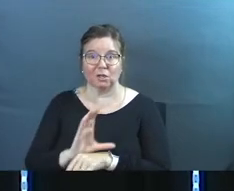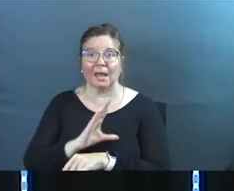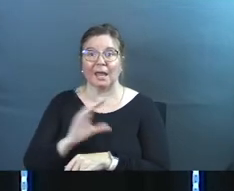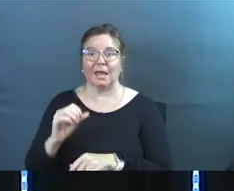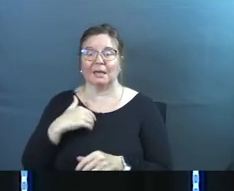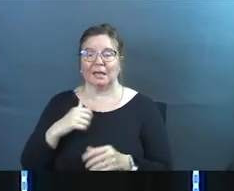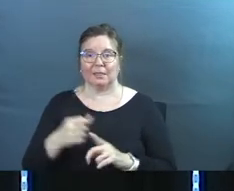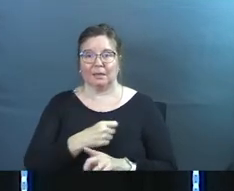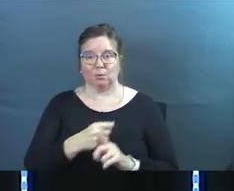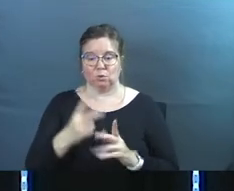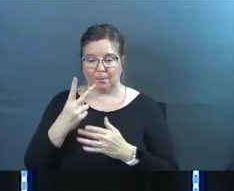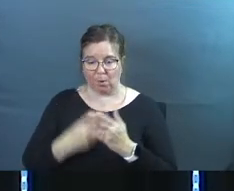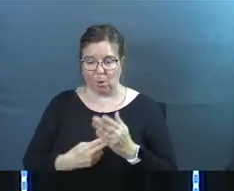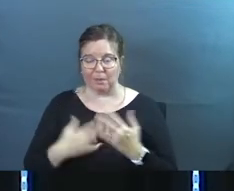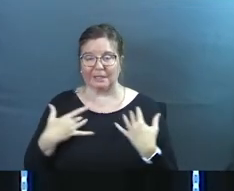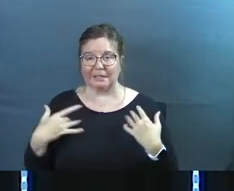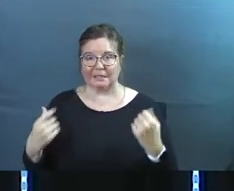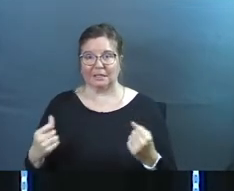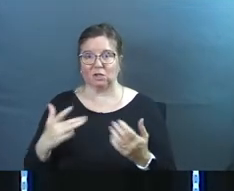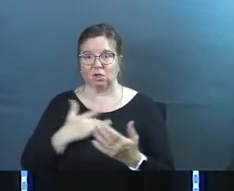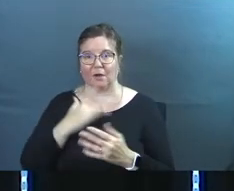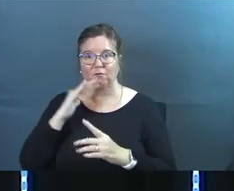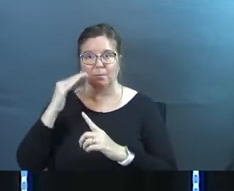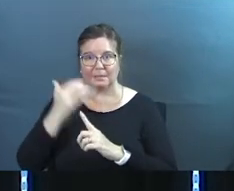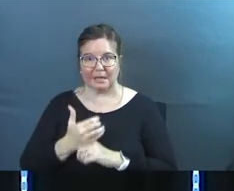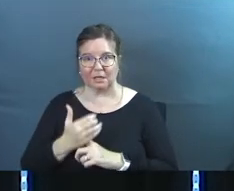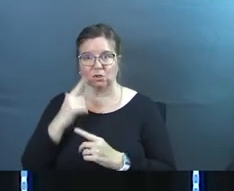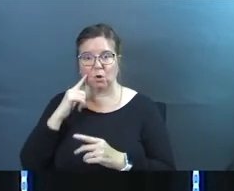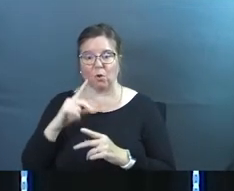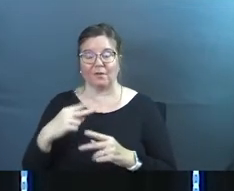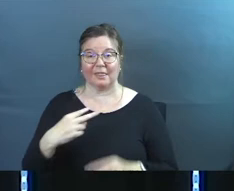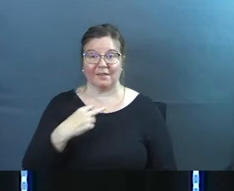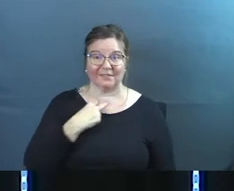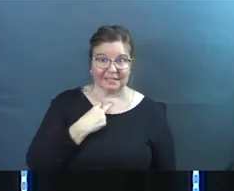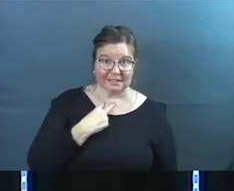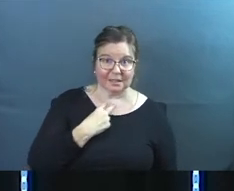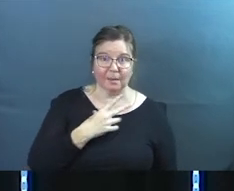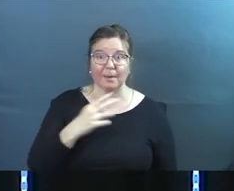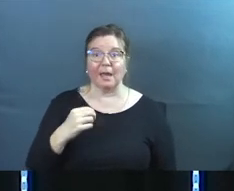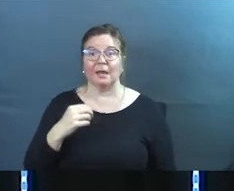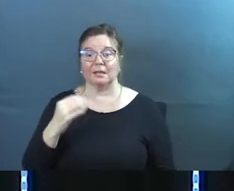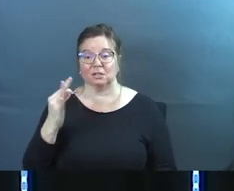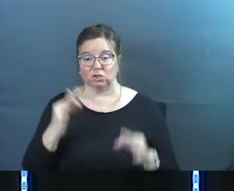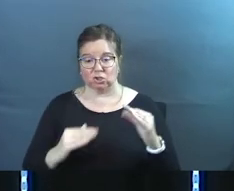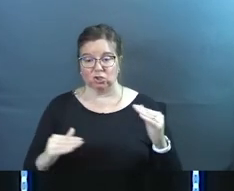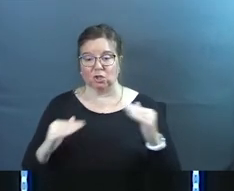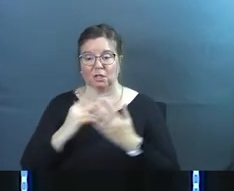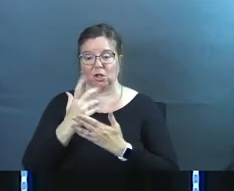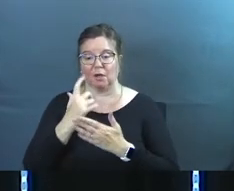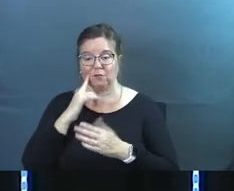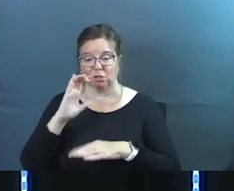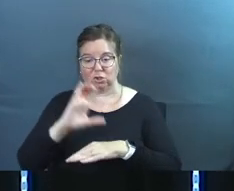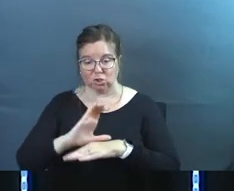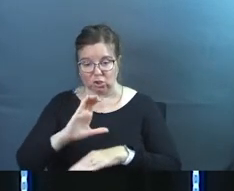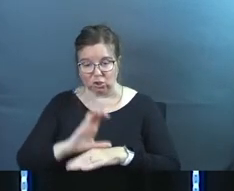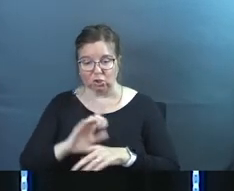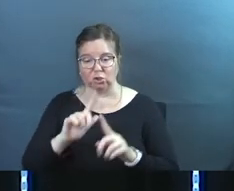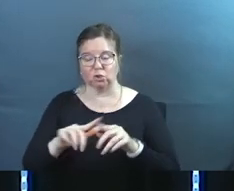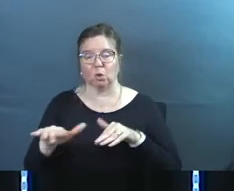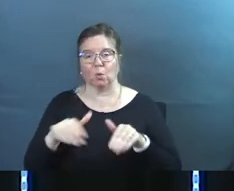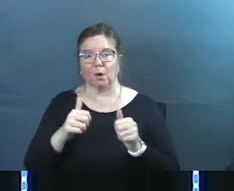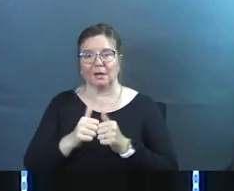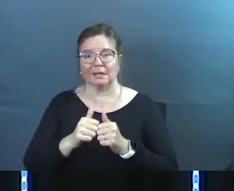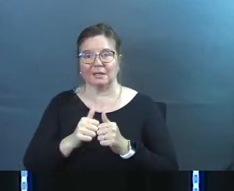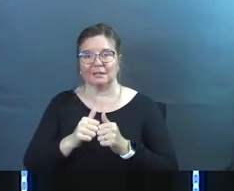and in the abuser he is healing and his heart for protection over the victim and his justice and his longing for his church to